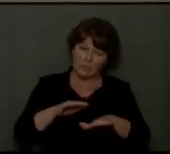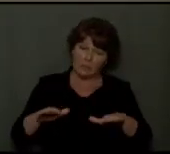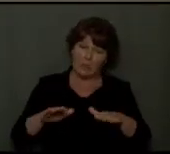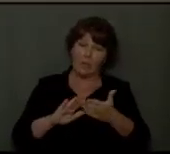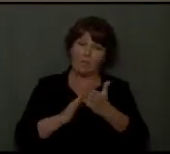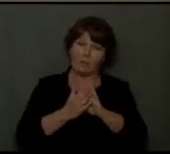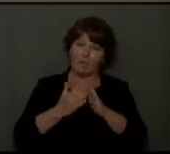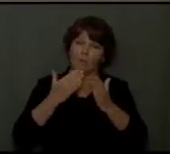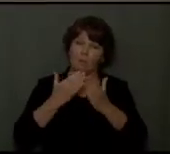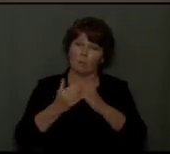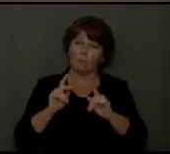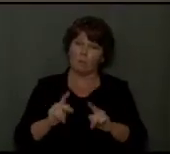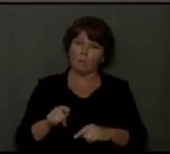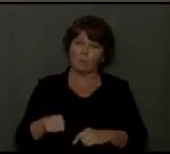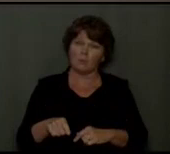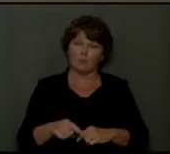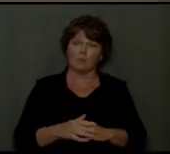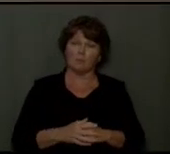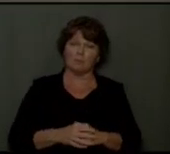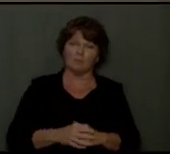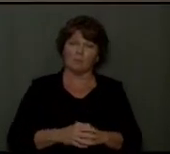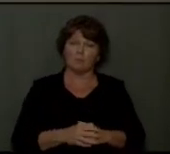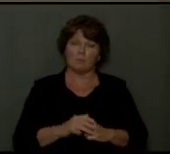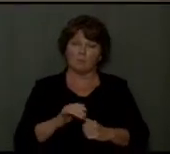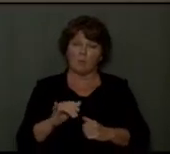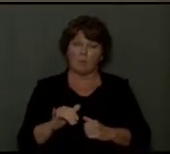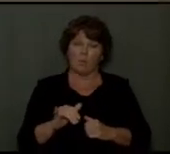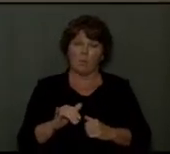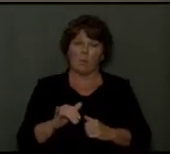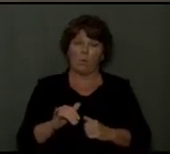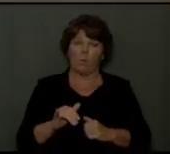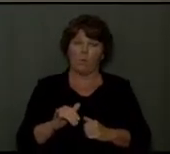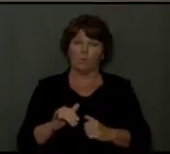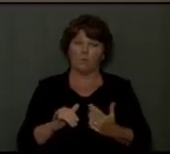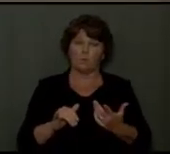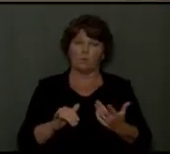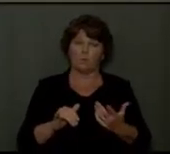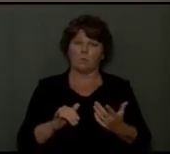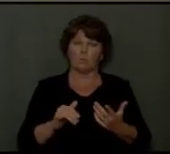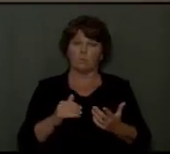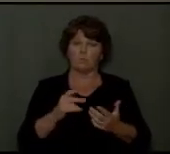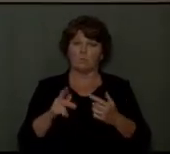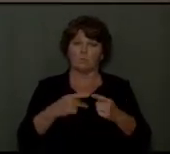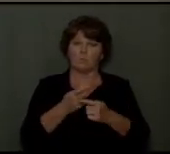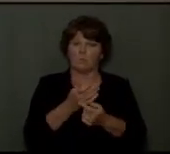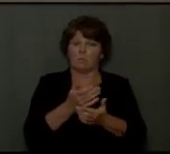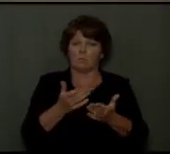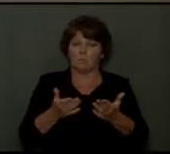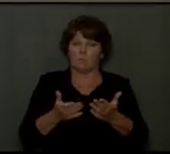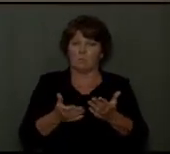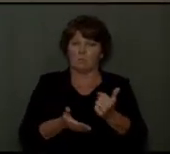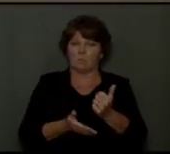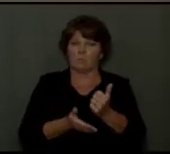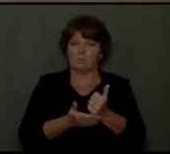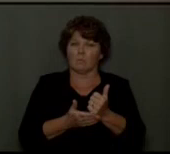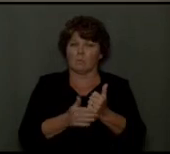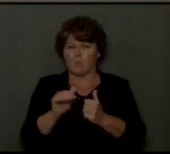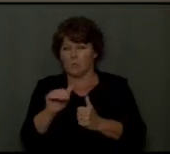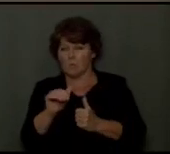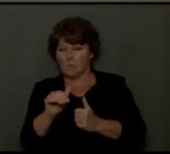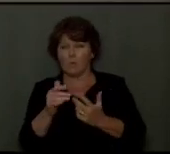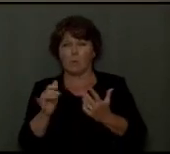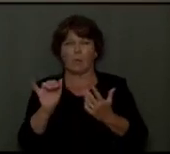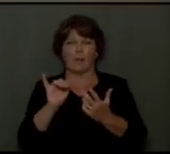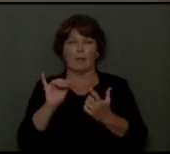citizen. It's encouraging those caught in sin to flee from it. Reminding them of certain truths